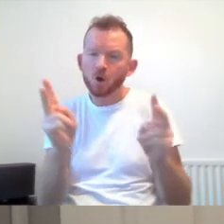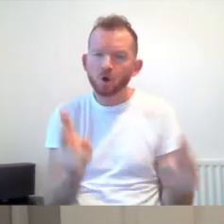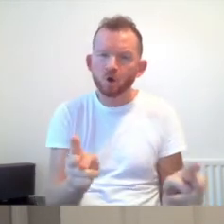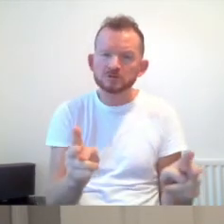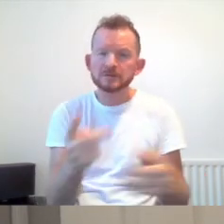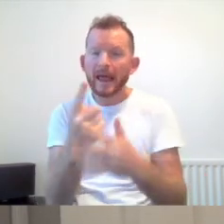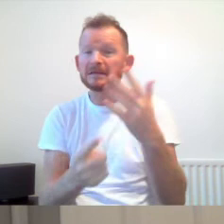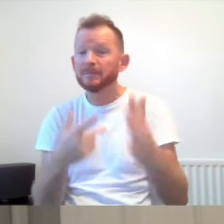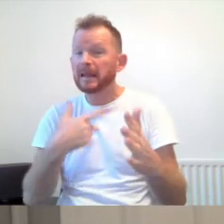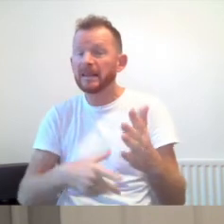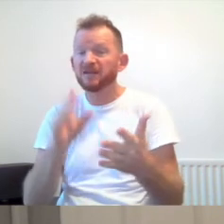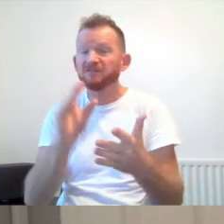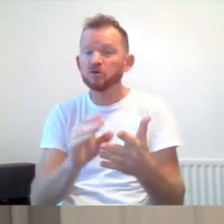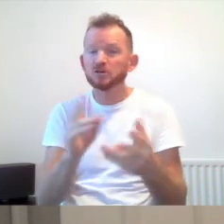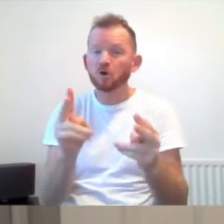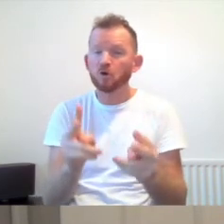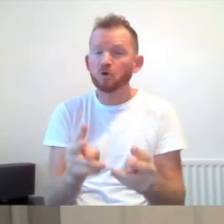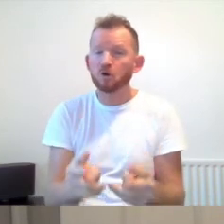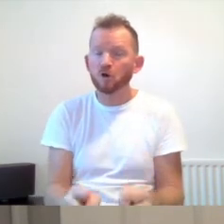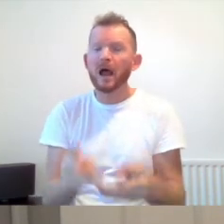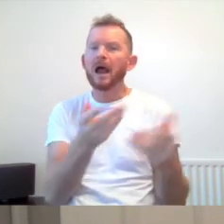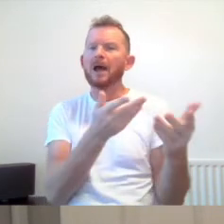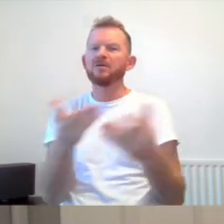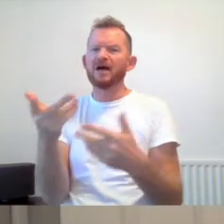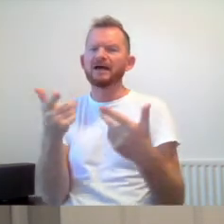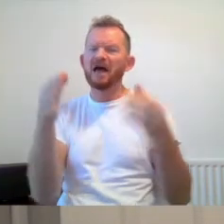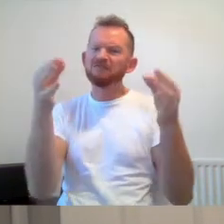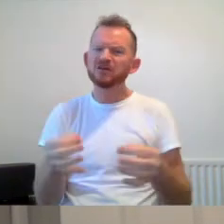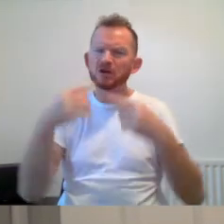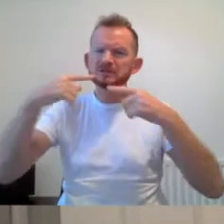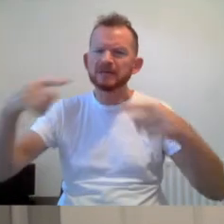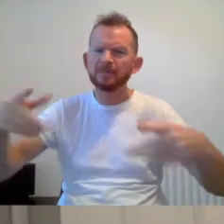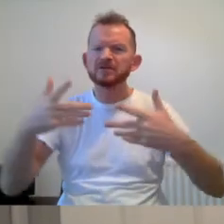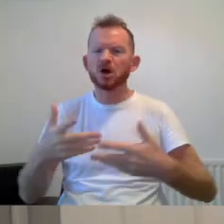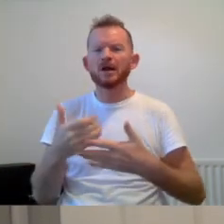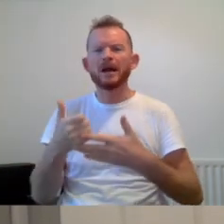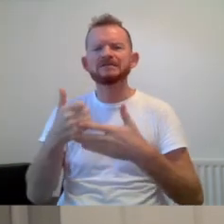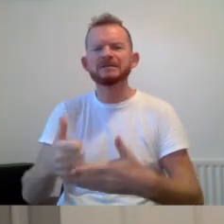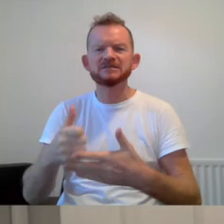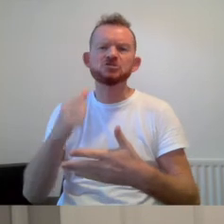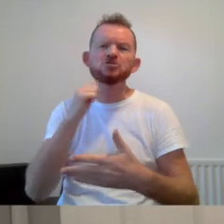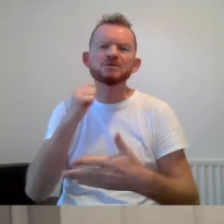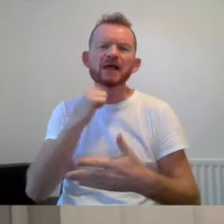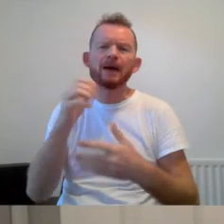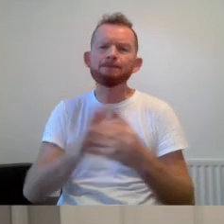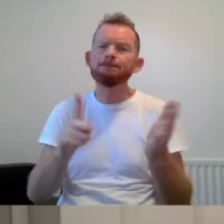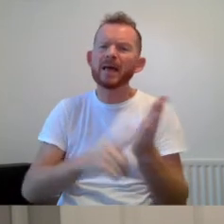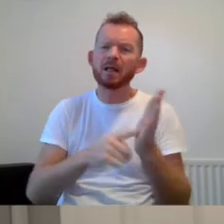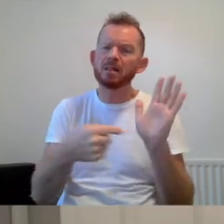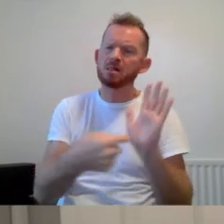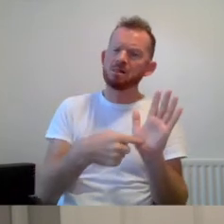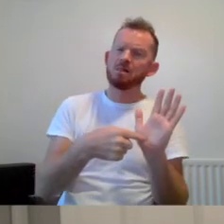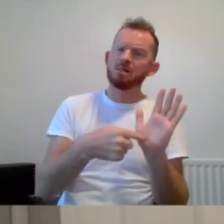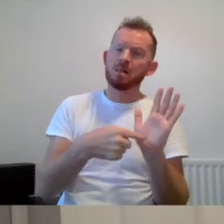Independent Living Fund, and also provide official statements on things like the Assisted Suicide Bill. Keep your eyes